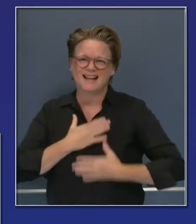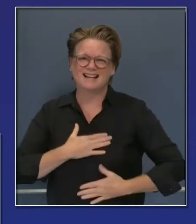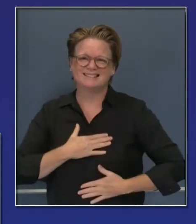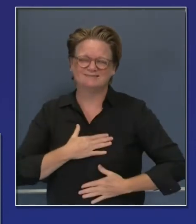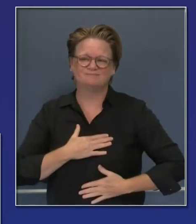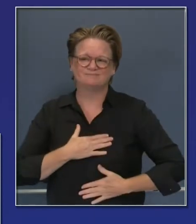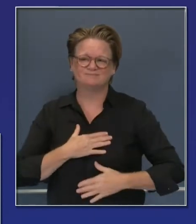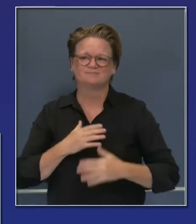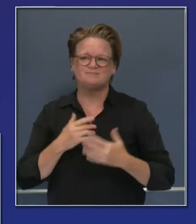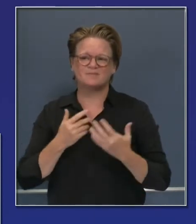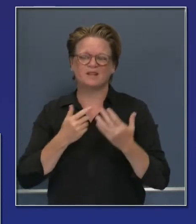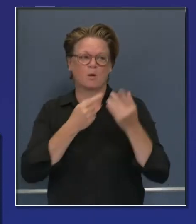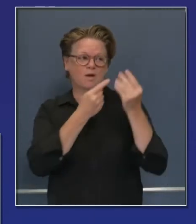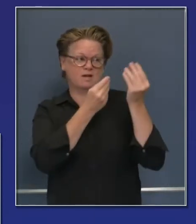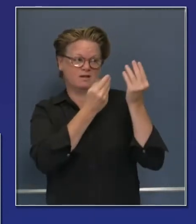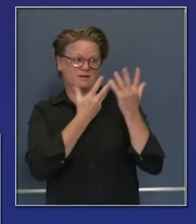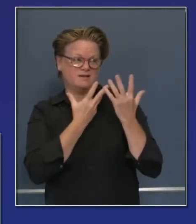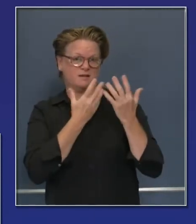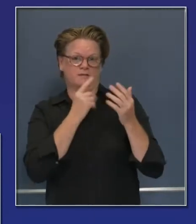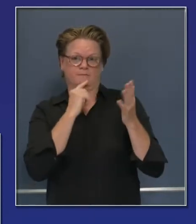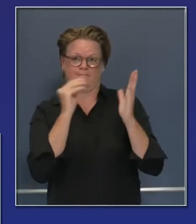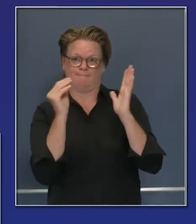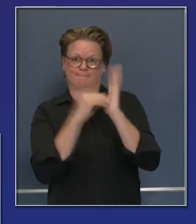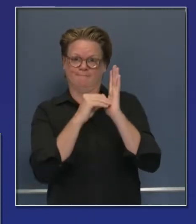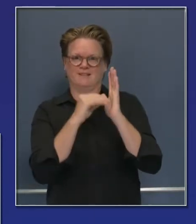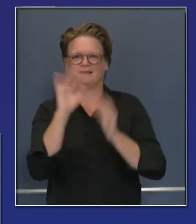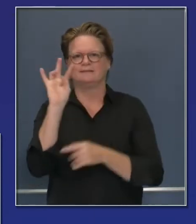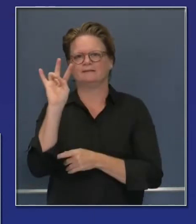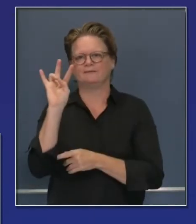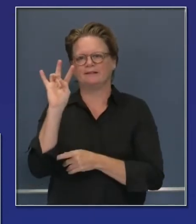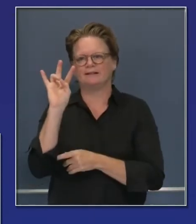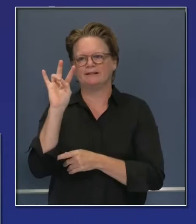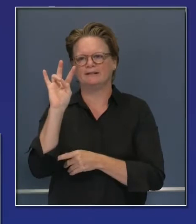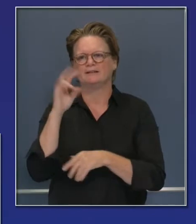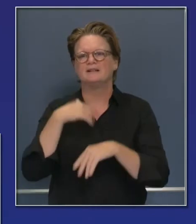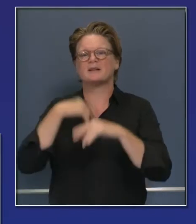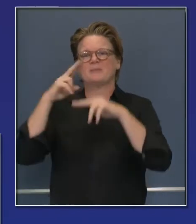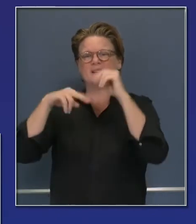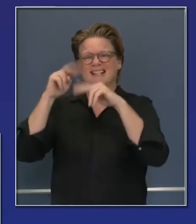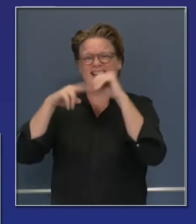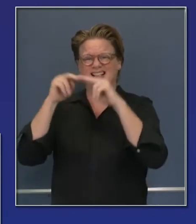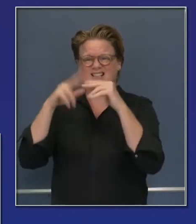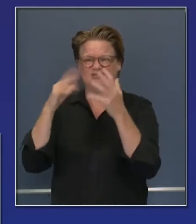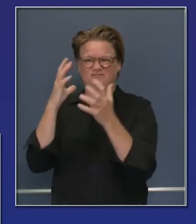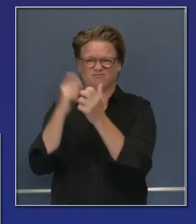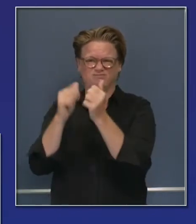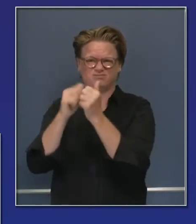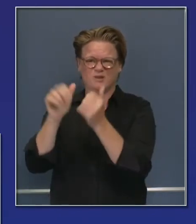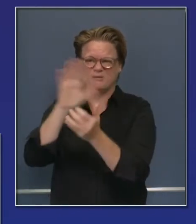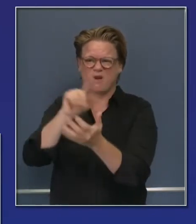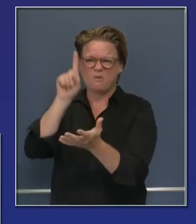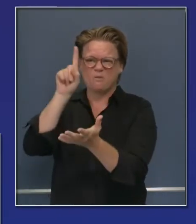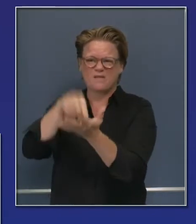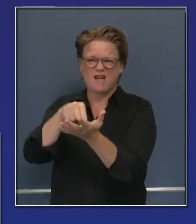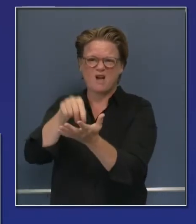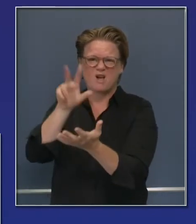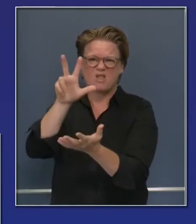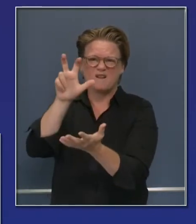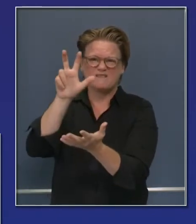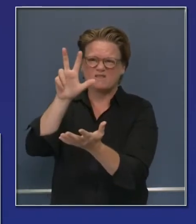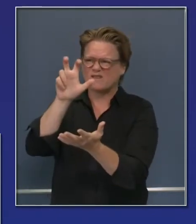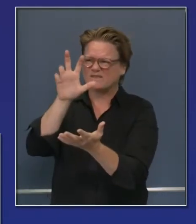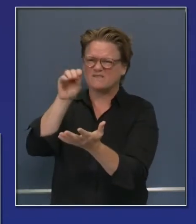identified, and this goes for structures as well, identified just shy of 1,700 structures that have been destroyed. We